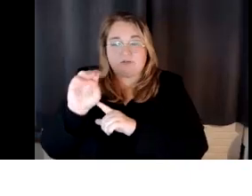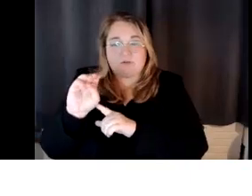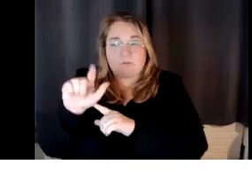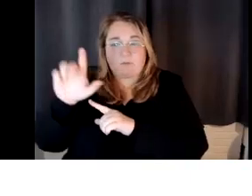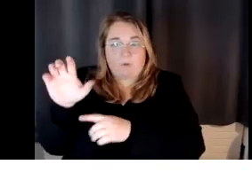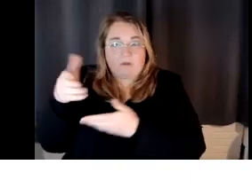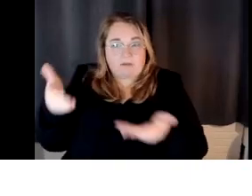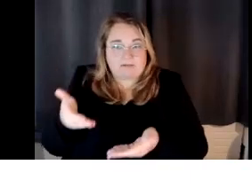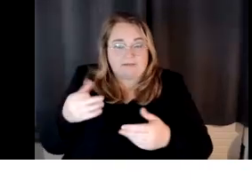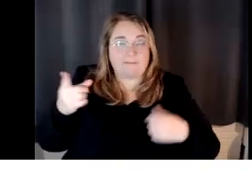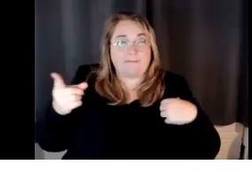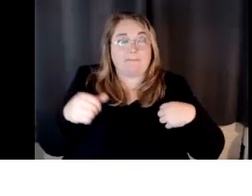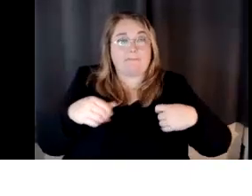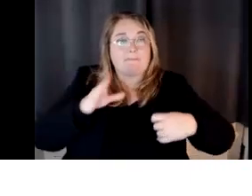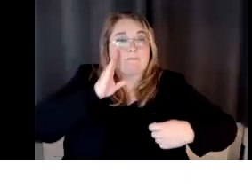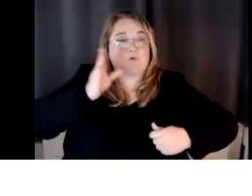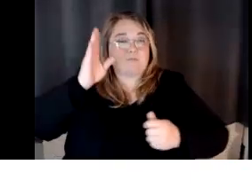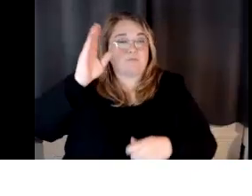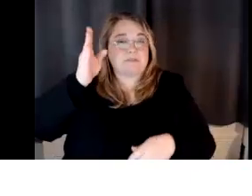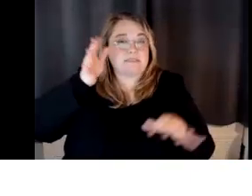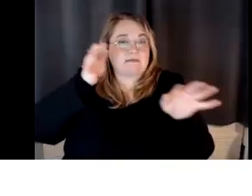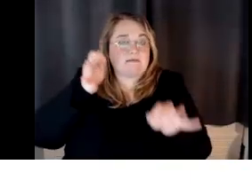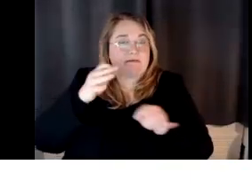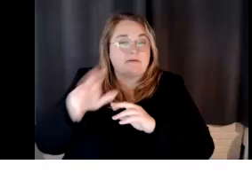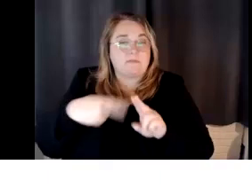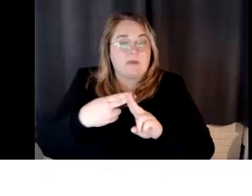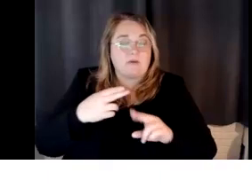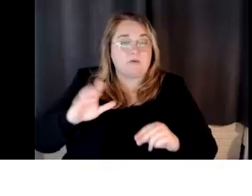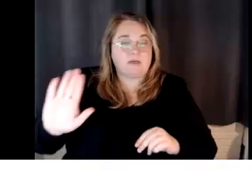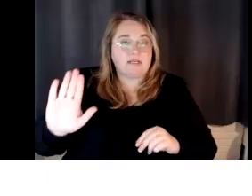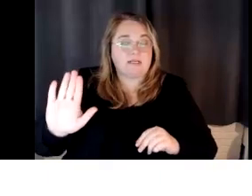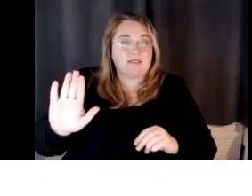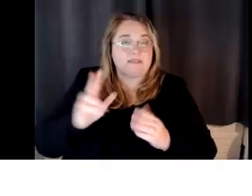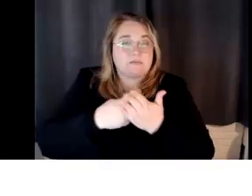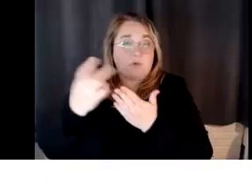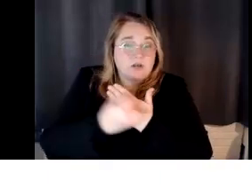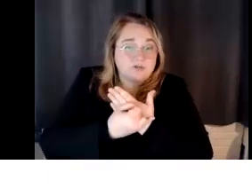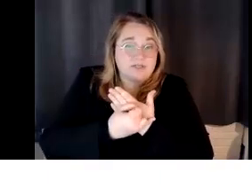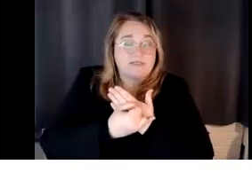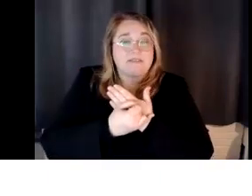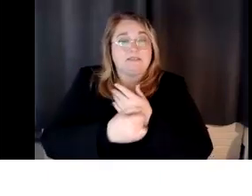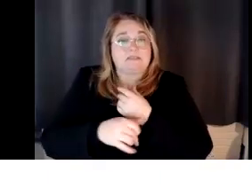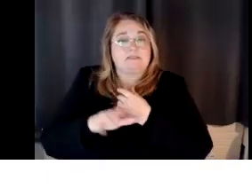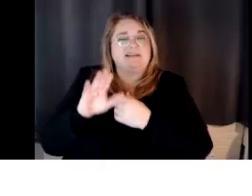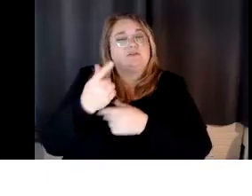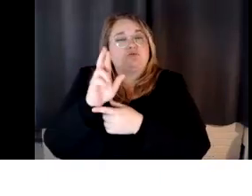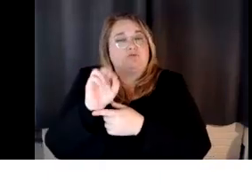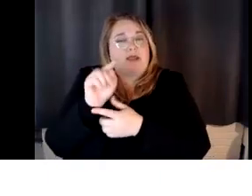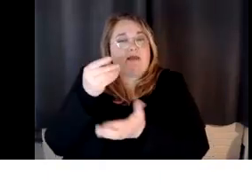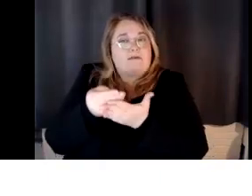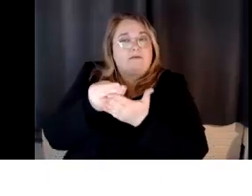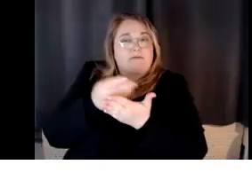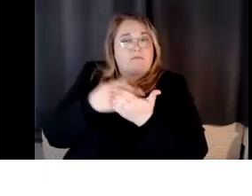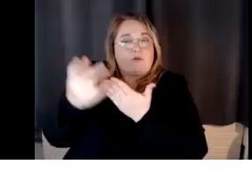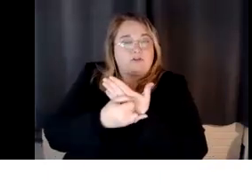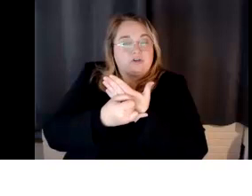um, present about his, um, uh, projects, um, his grant project, um, for, um,